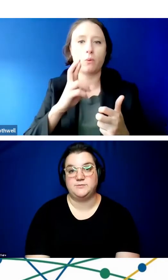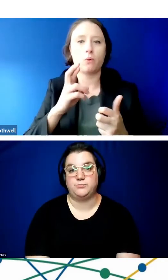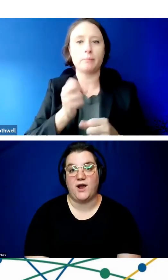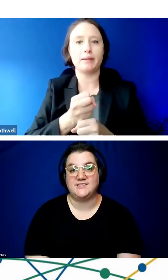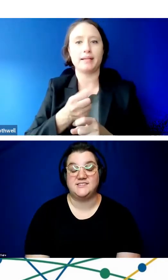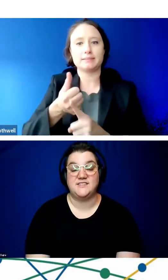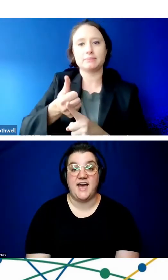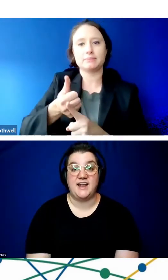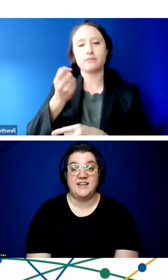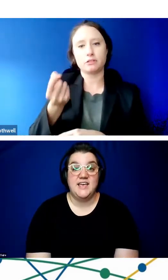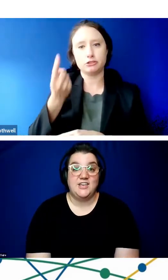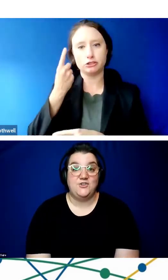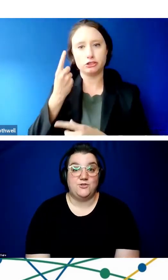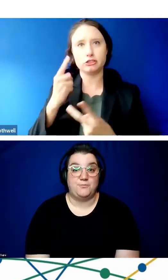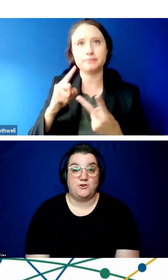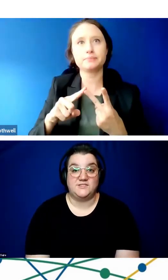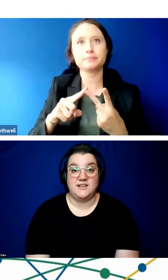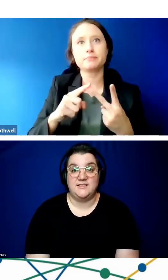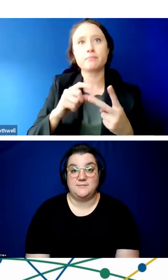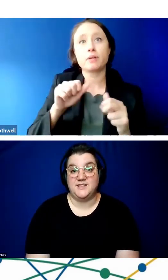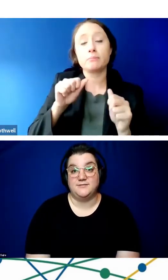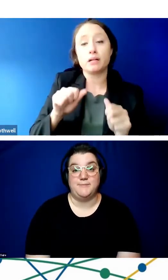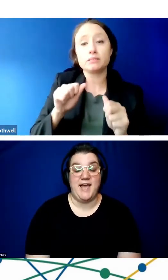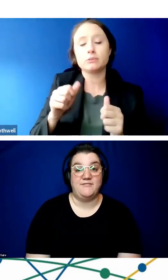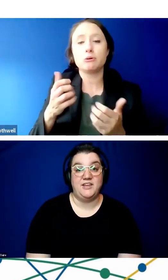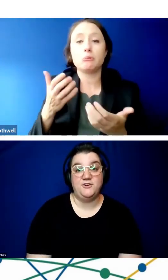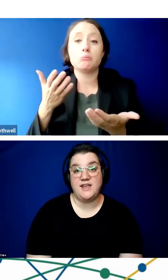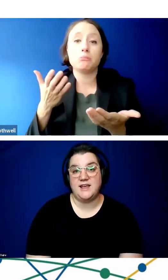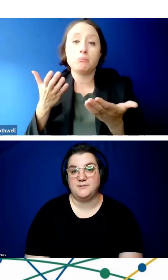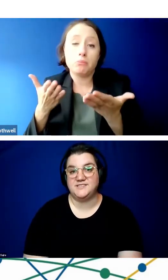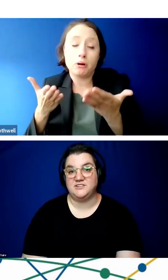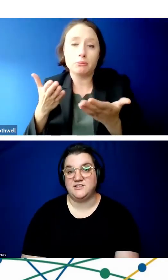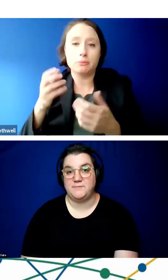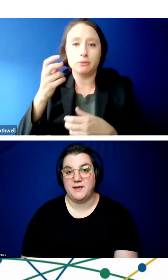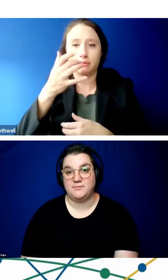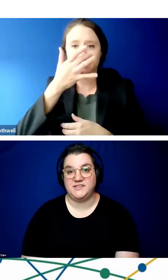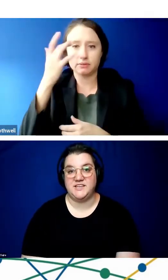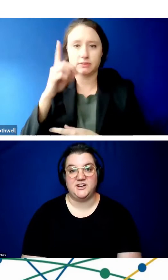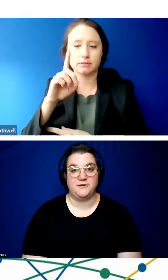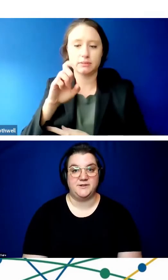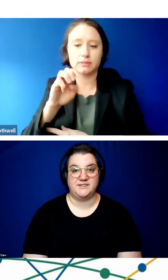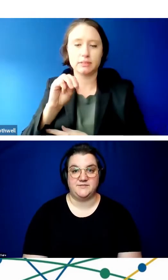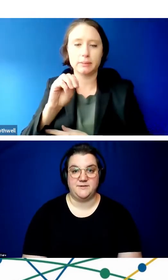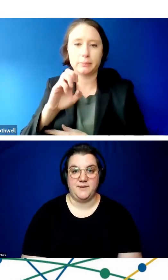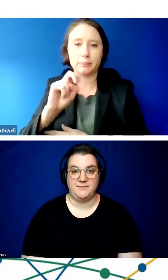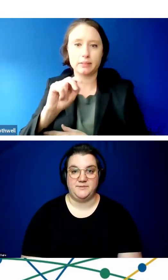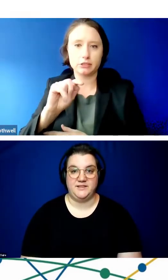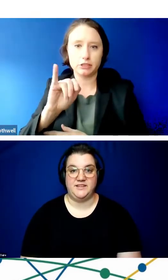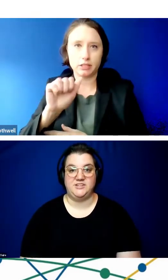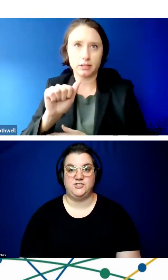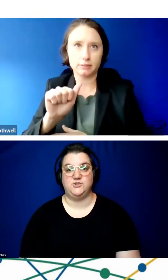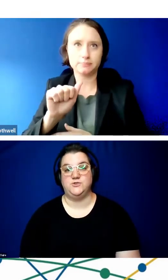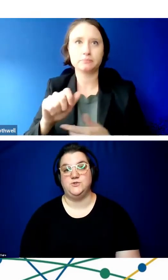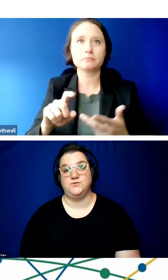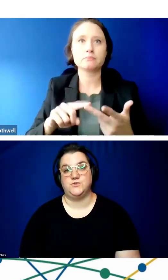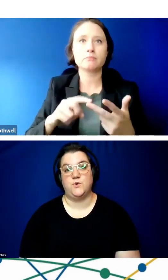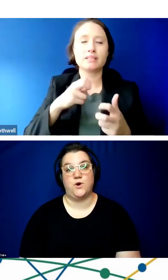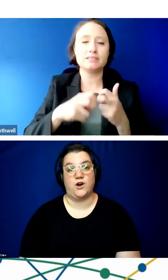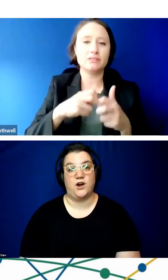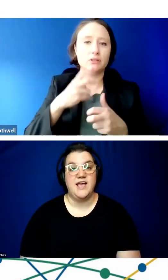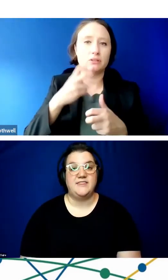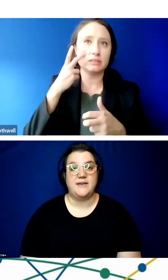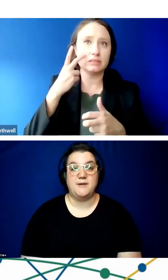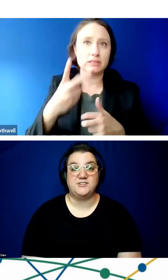they expressed that, you know, the person themselves may have a hearing aid but still not be able to hear because of compatibility issues